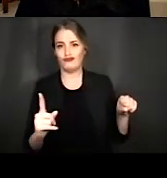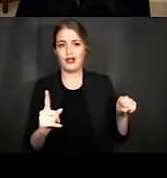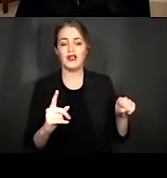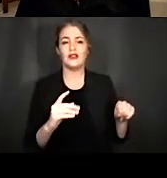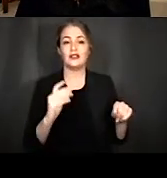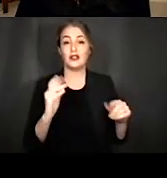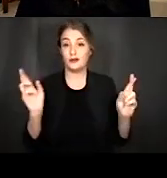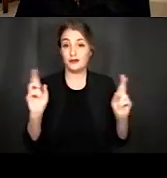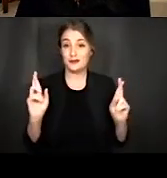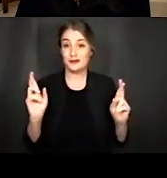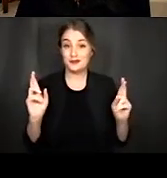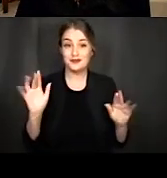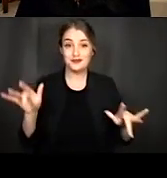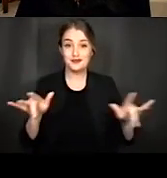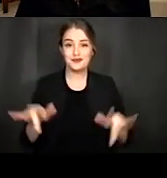here we go.